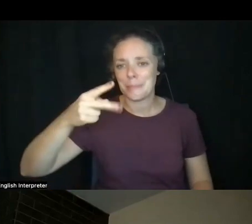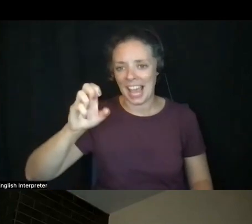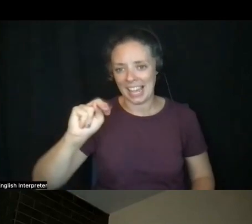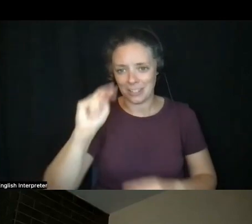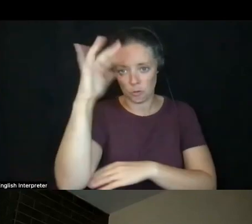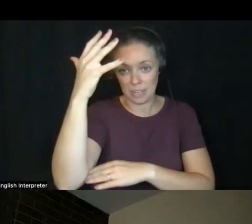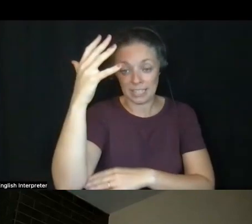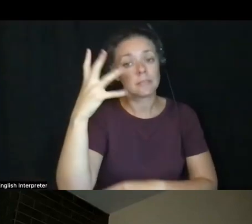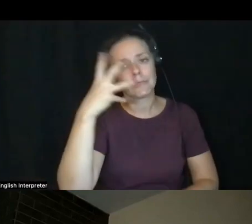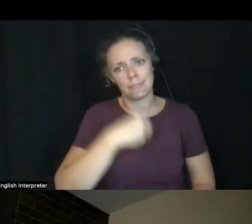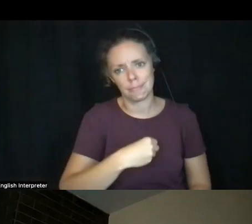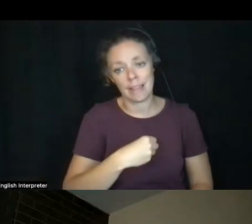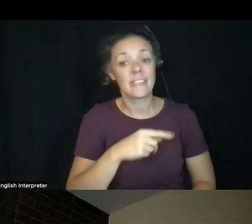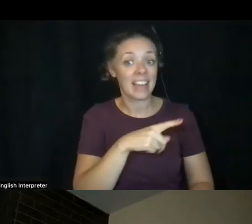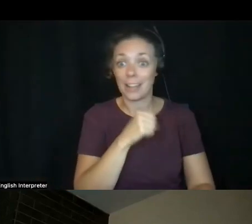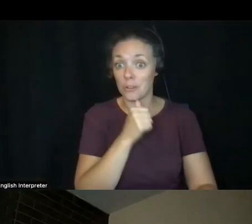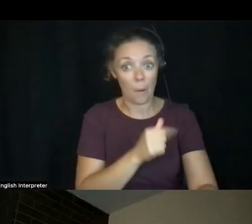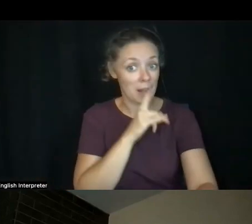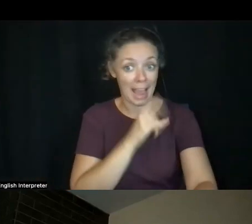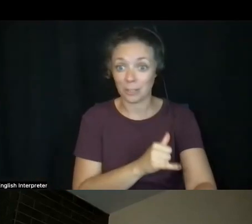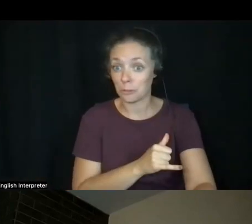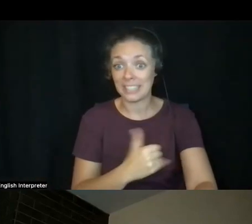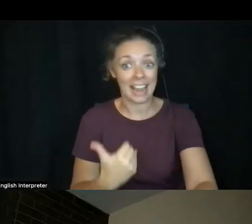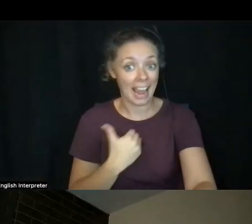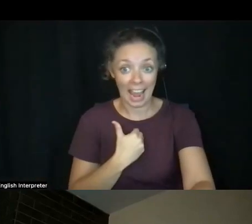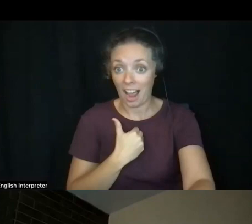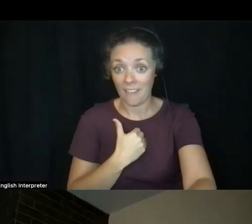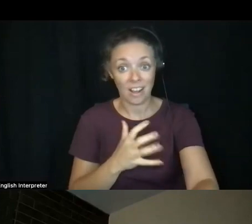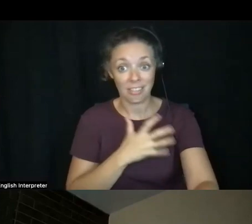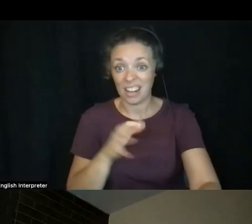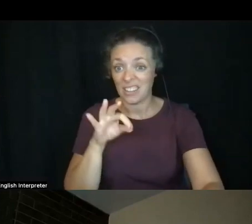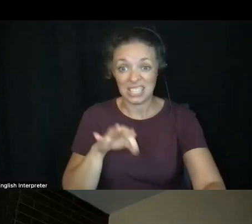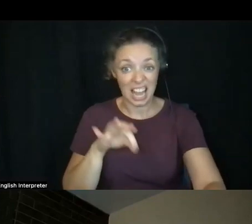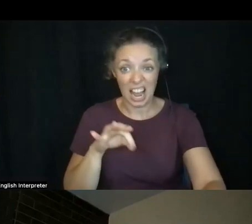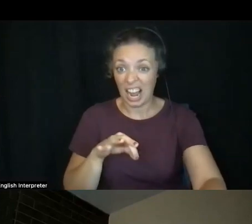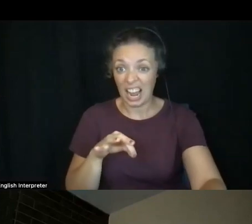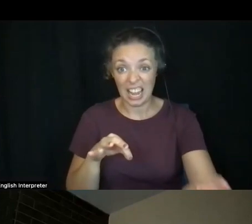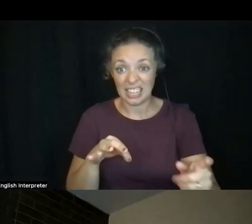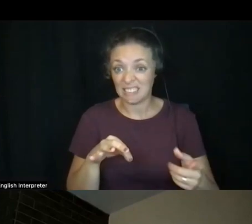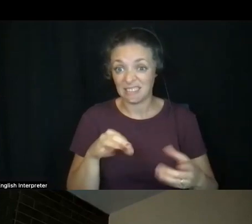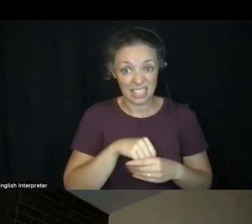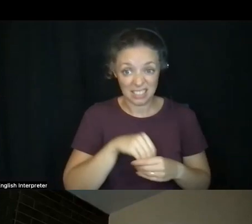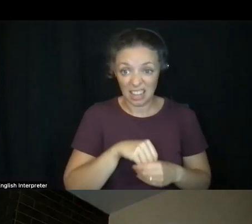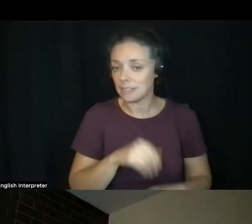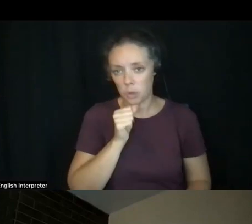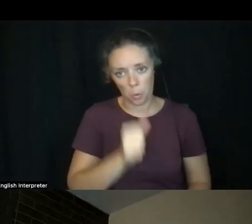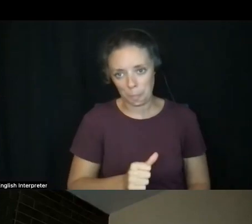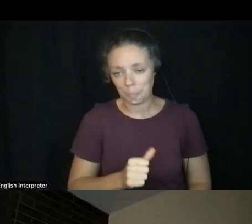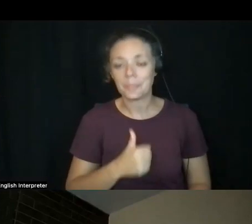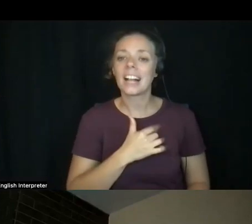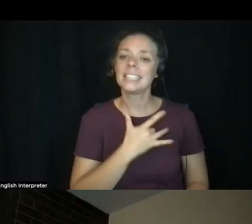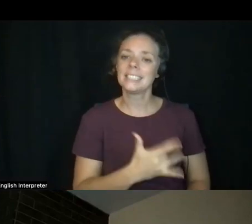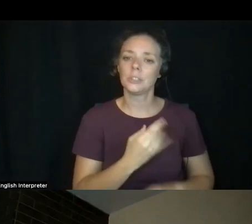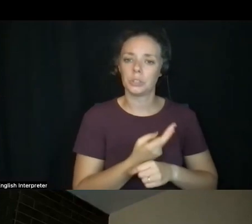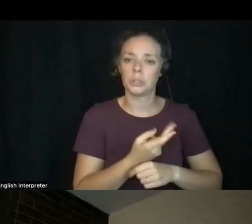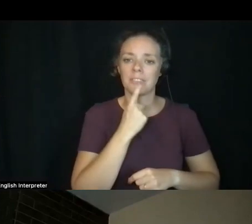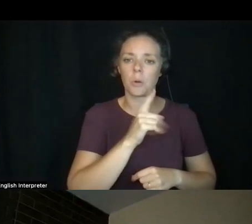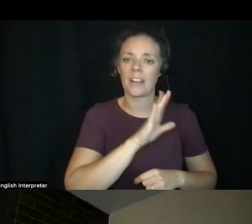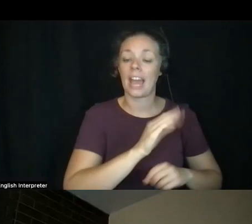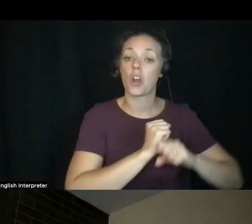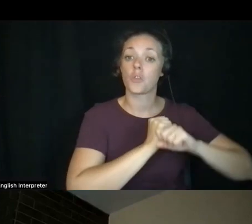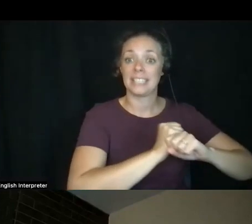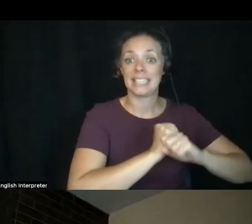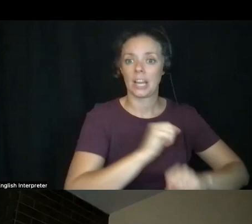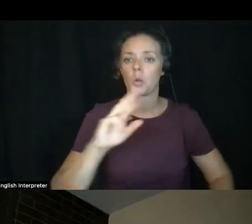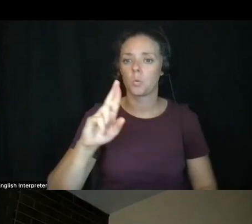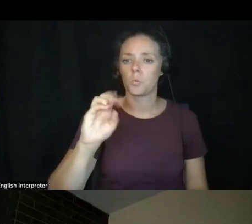don't actually have much of a dye presence themselves, but I tend to use them for their resist. So